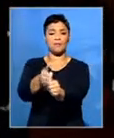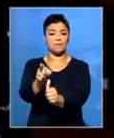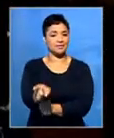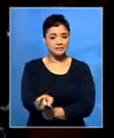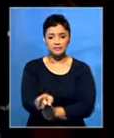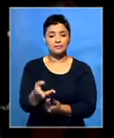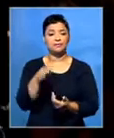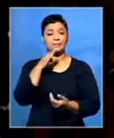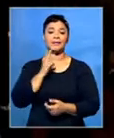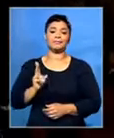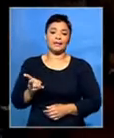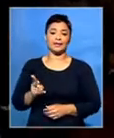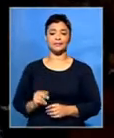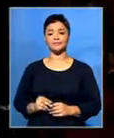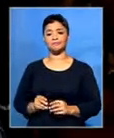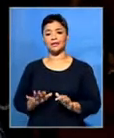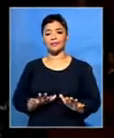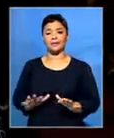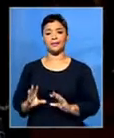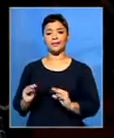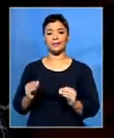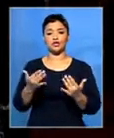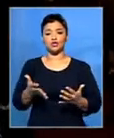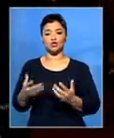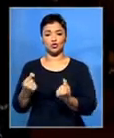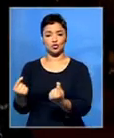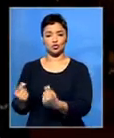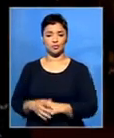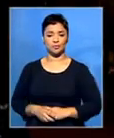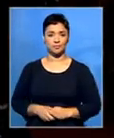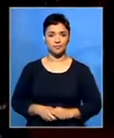shouldn't be another talk shop. It's back to you, Peter.